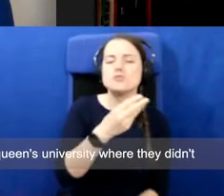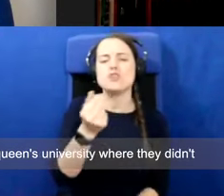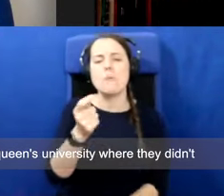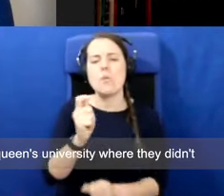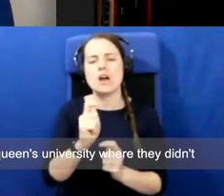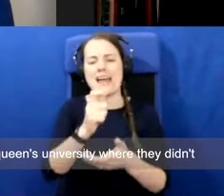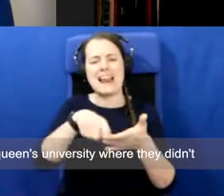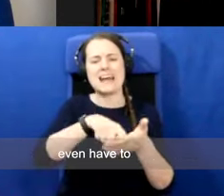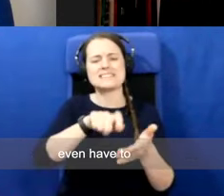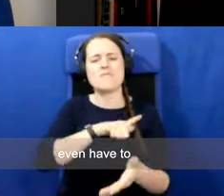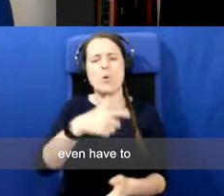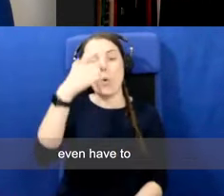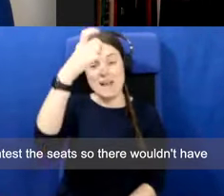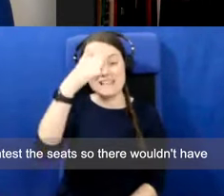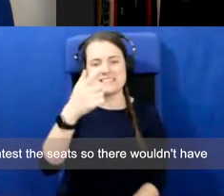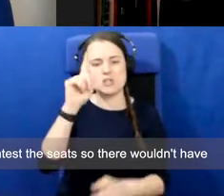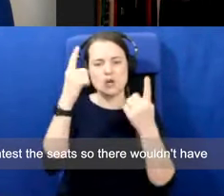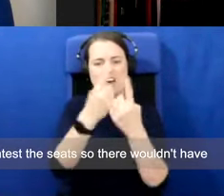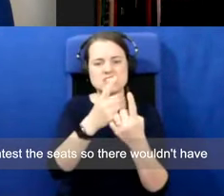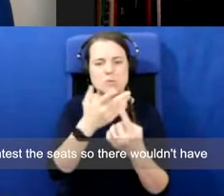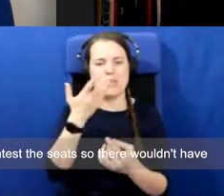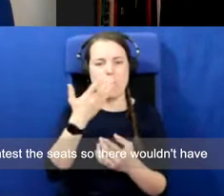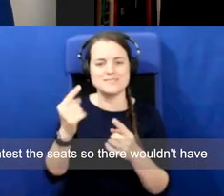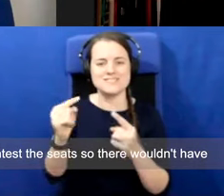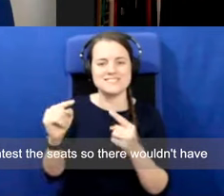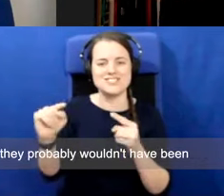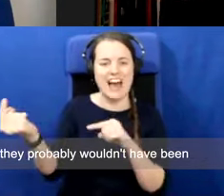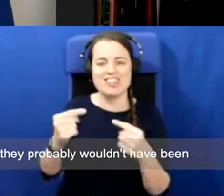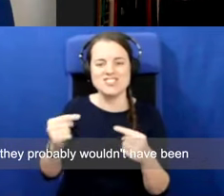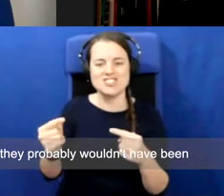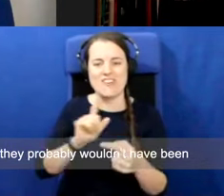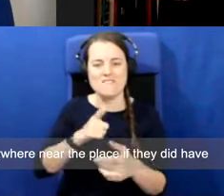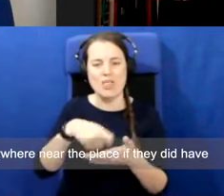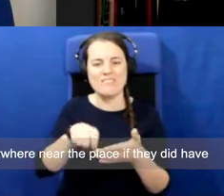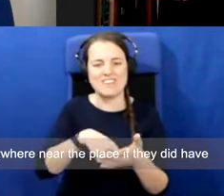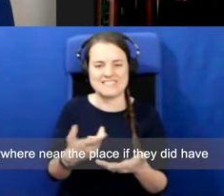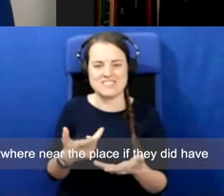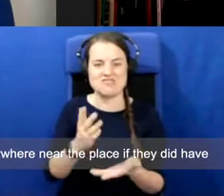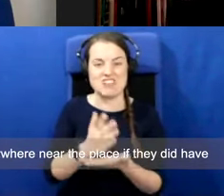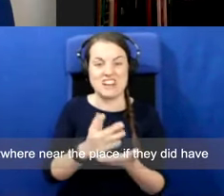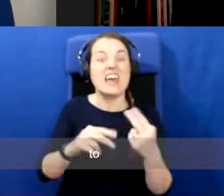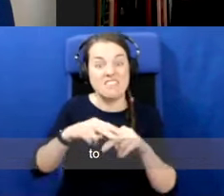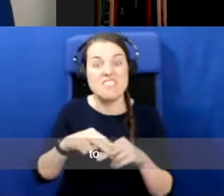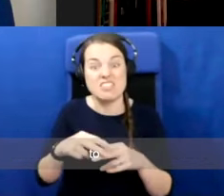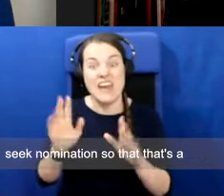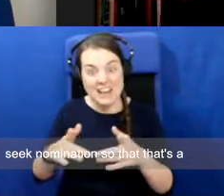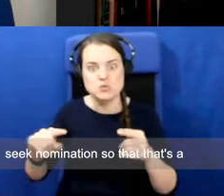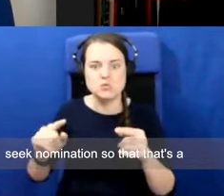where they didn't even have to contest the seats. So they probably wouldn't have got anywhere near the place if they did have to seek nomination.